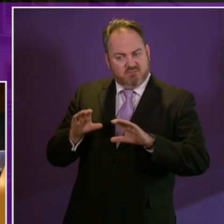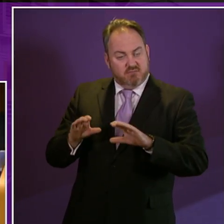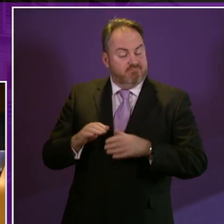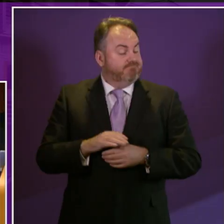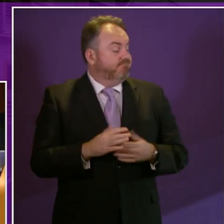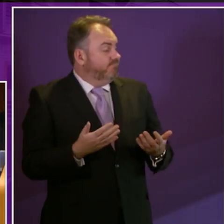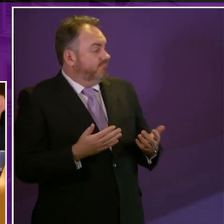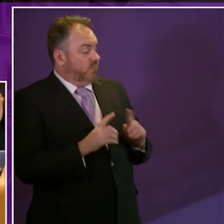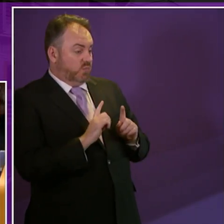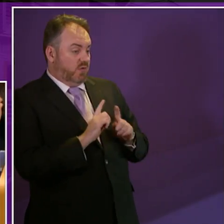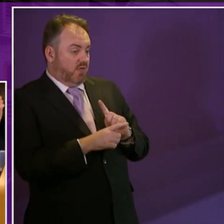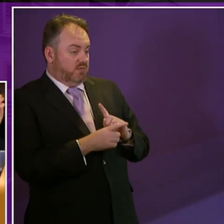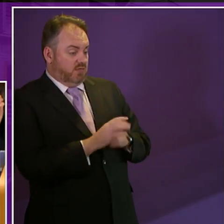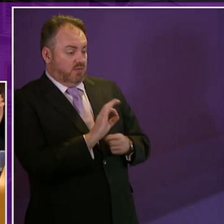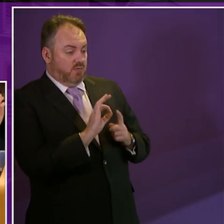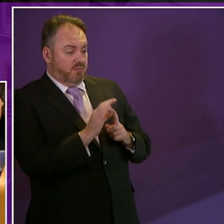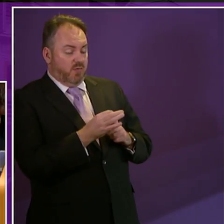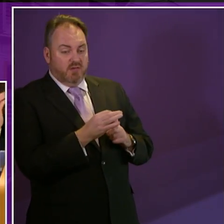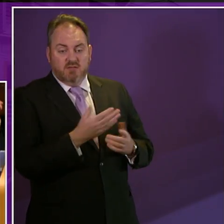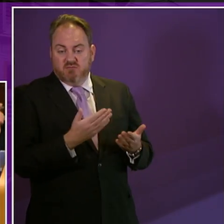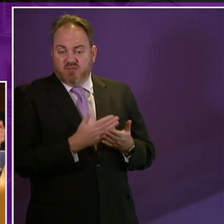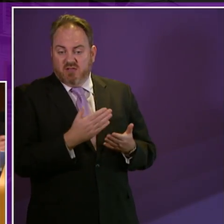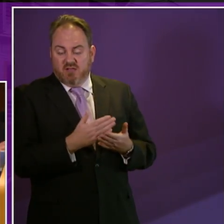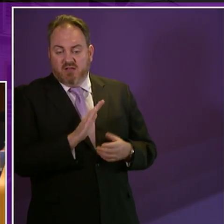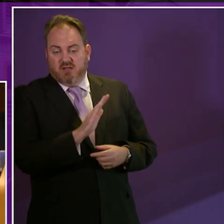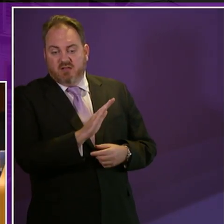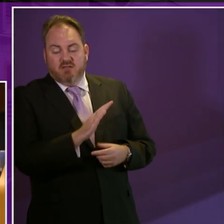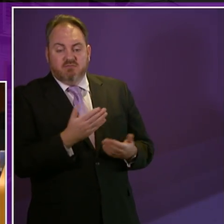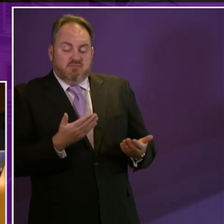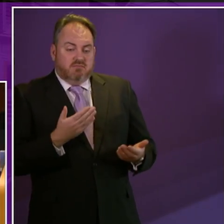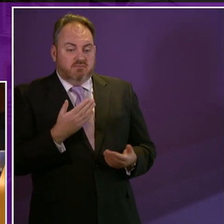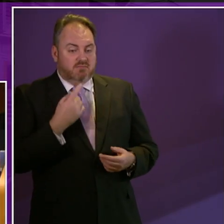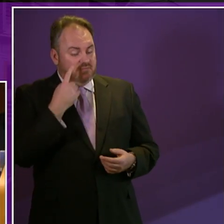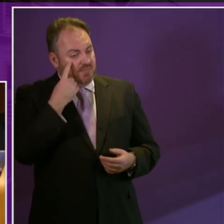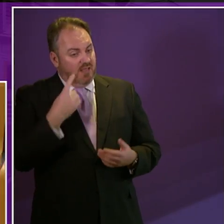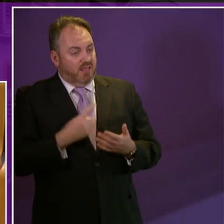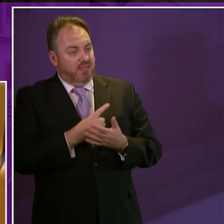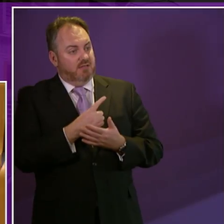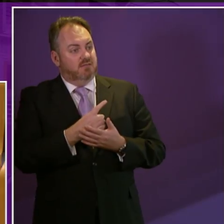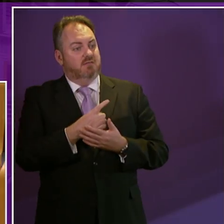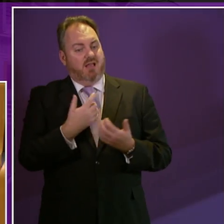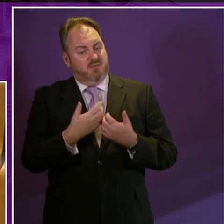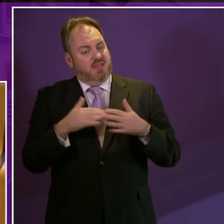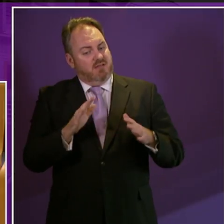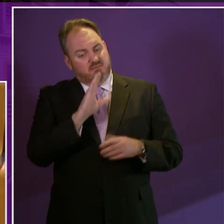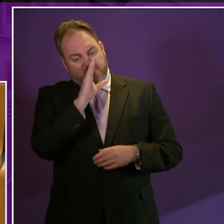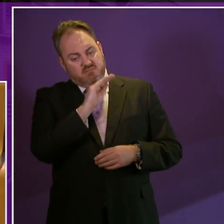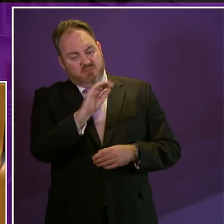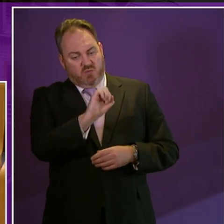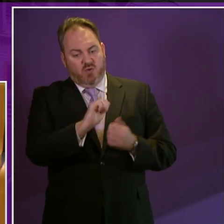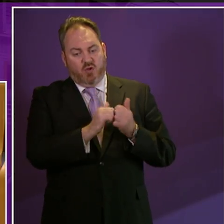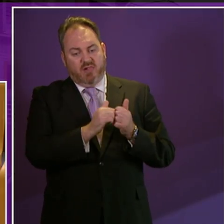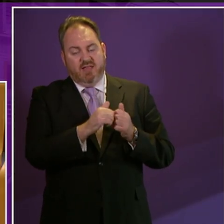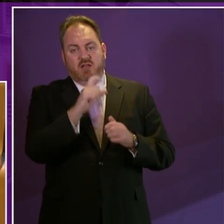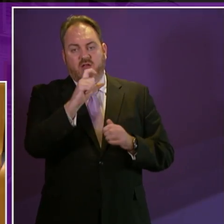as I mentioned during the debate on home care this week to his colleague Colin Smith who is in the council that has